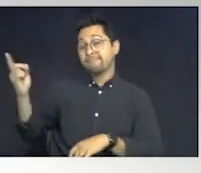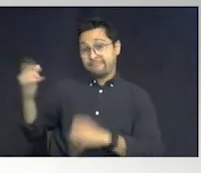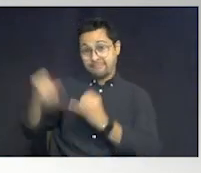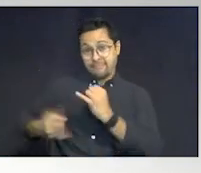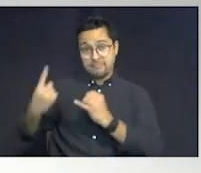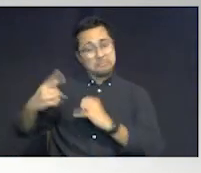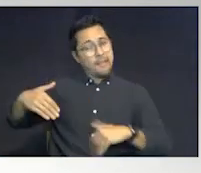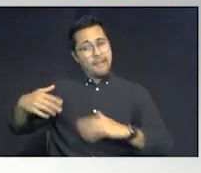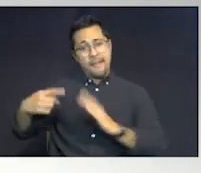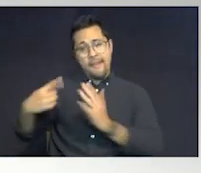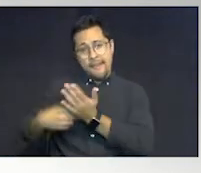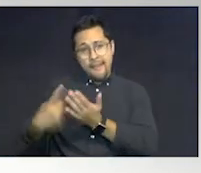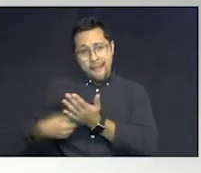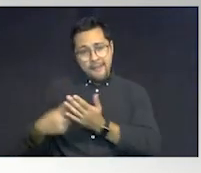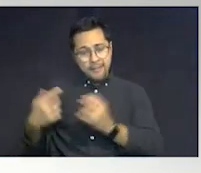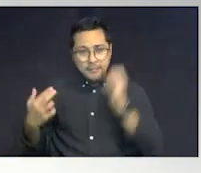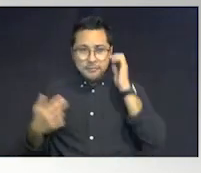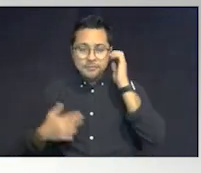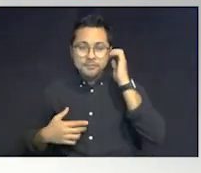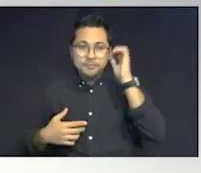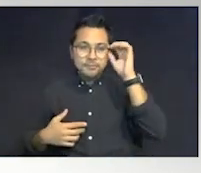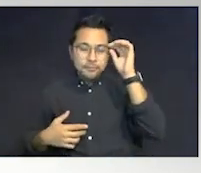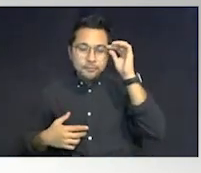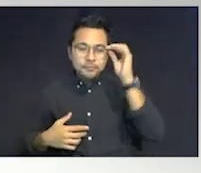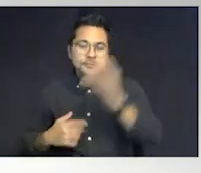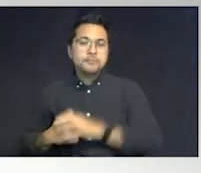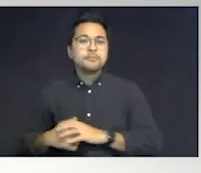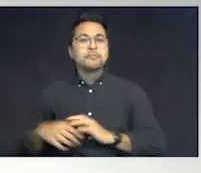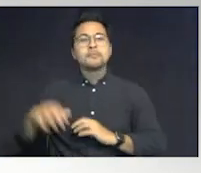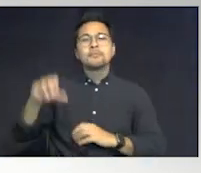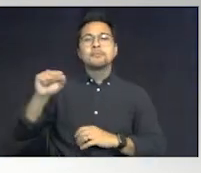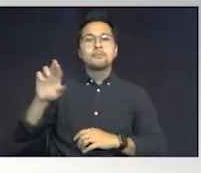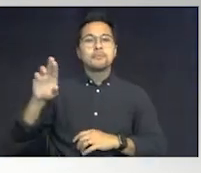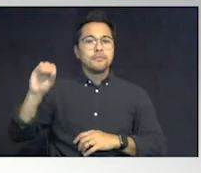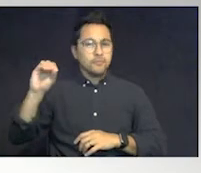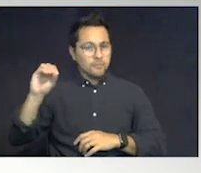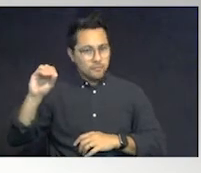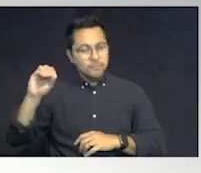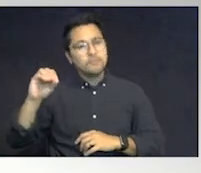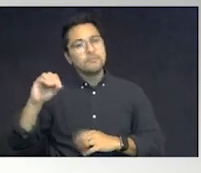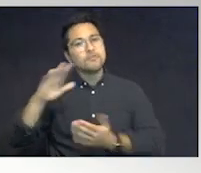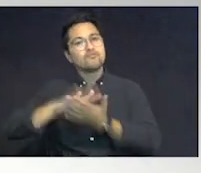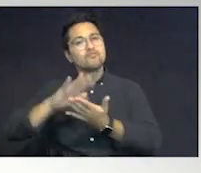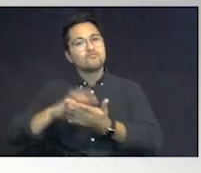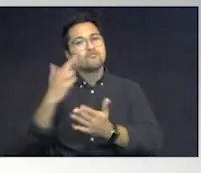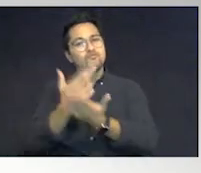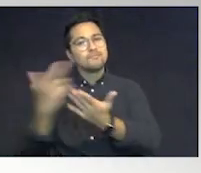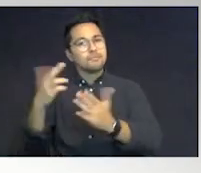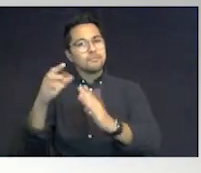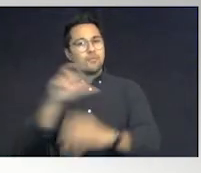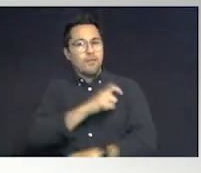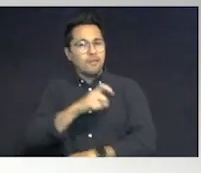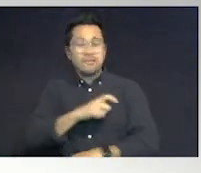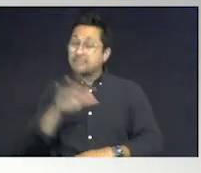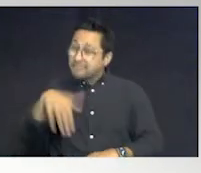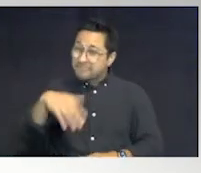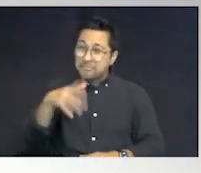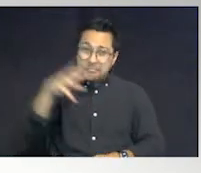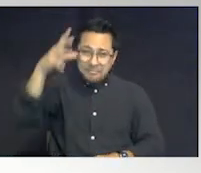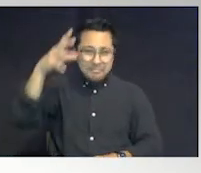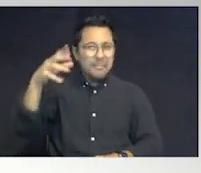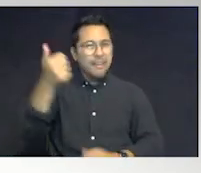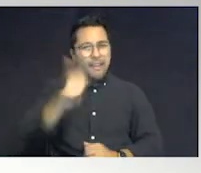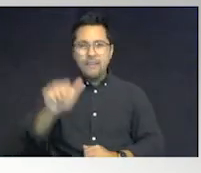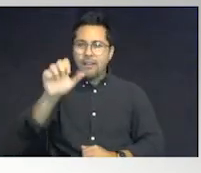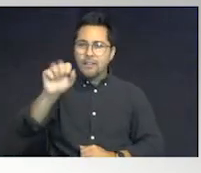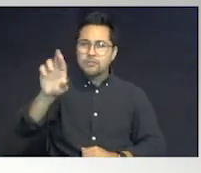talk about because I knew this slide was coming up with the next item. SROs. Parents, every SRO needs to